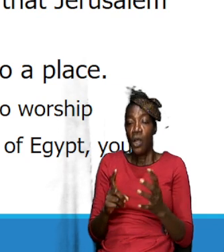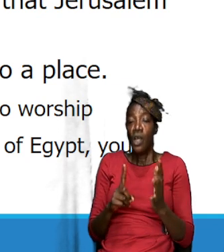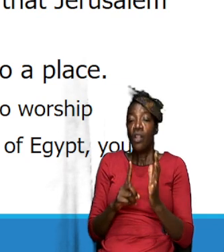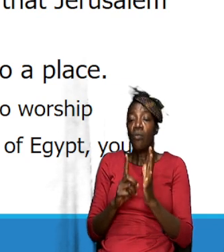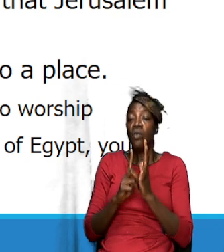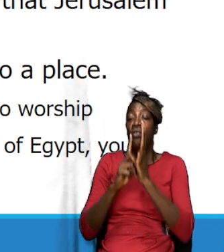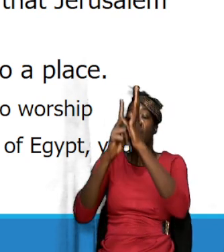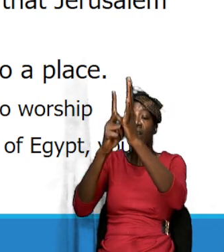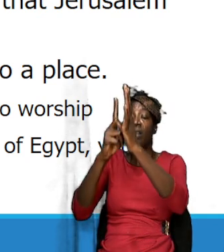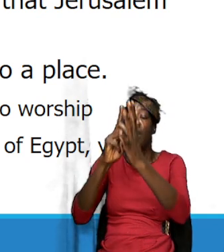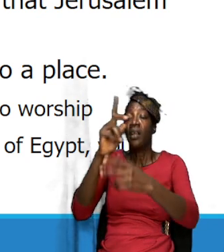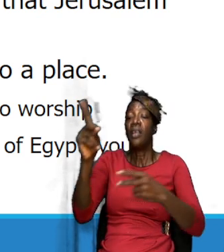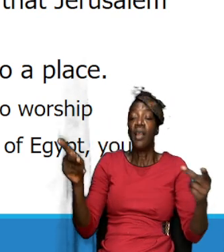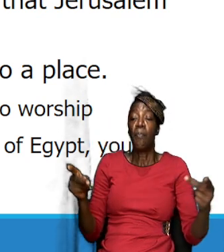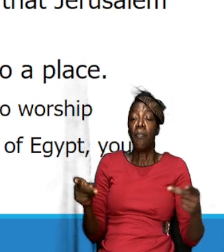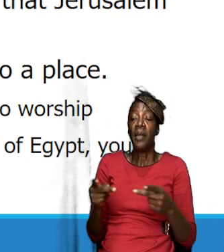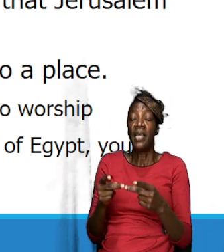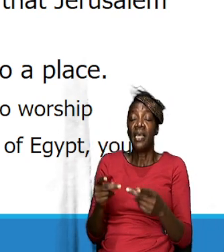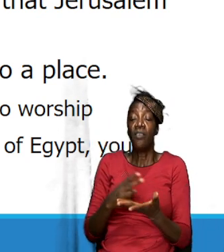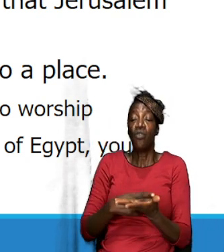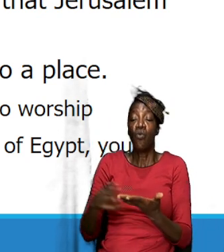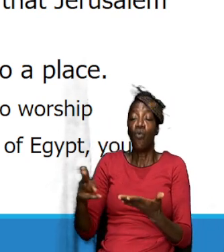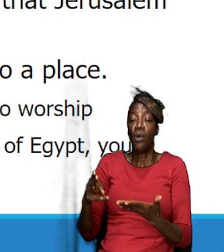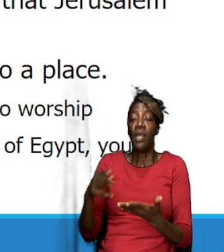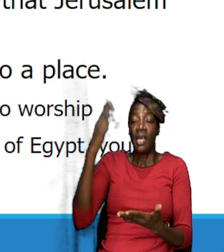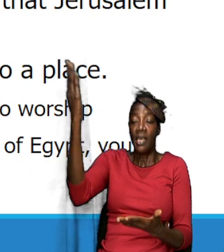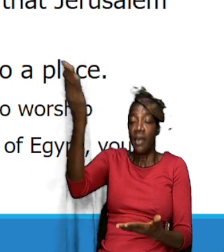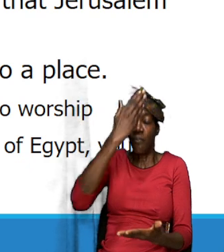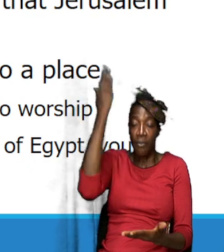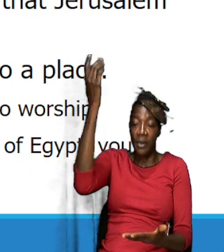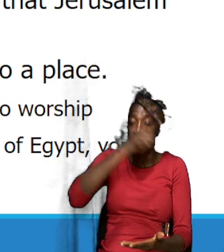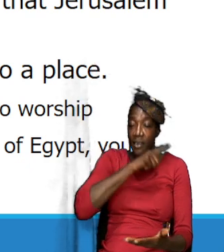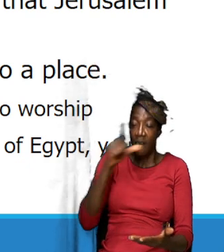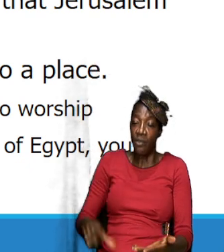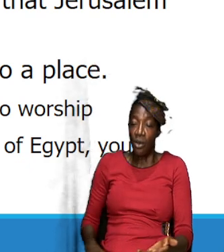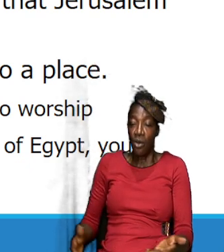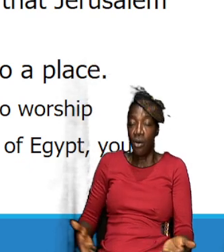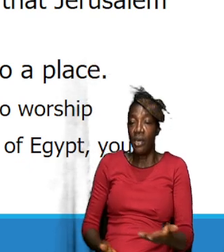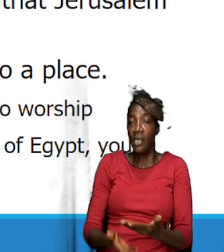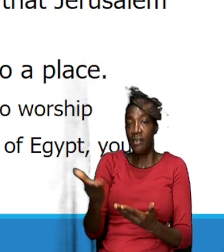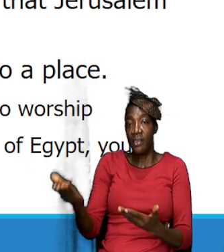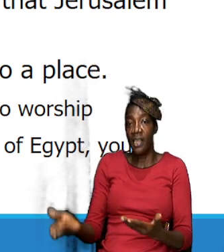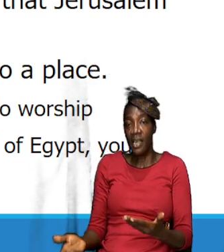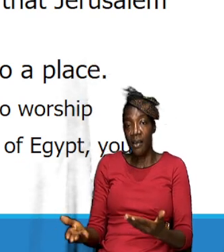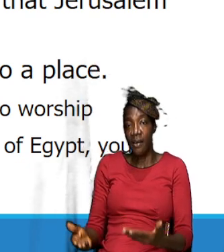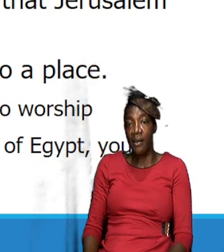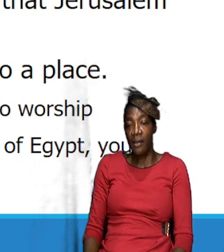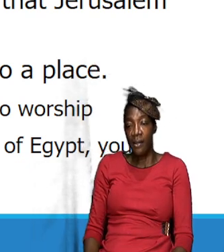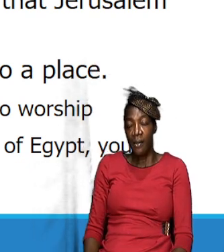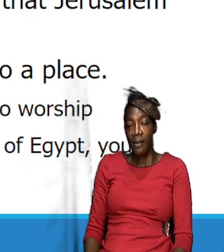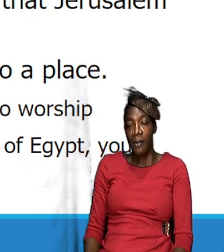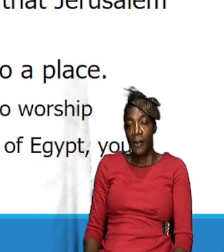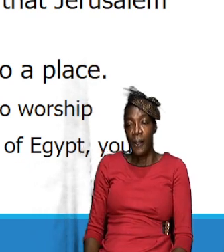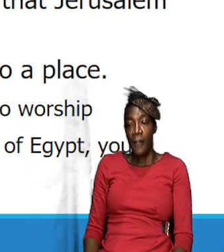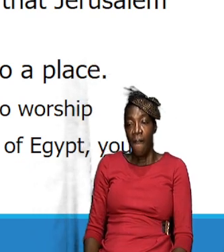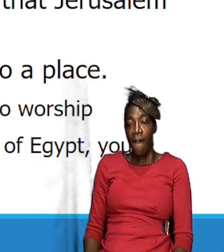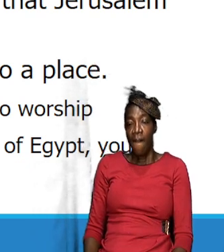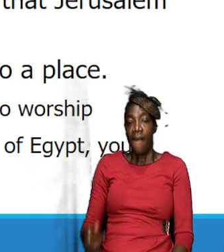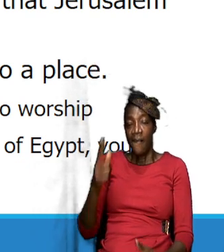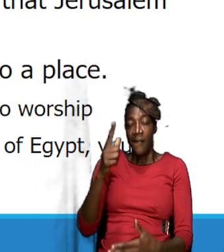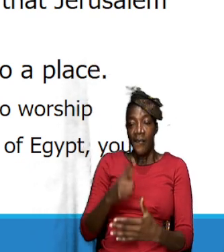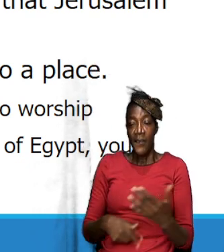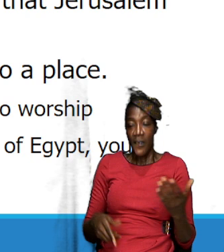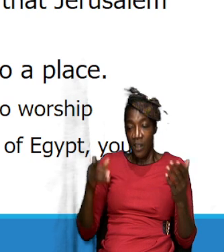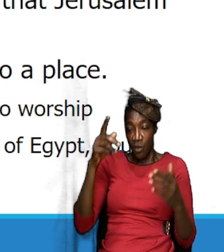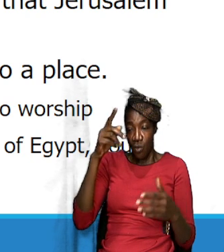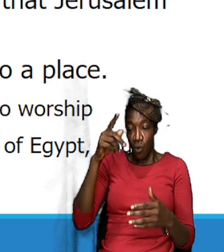was holy and that the presence of the Lord is there I mean in essence that is what we're doing